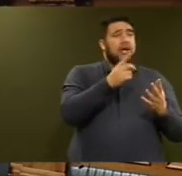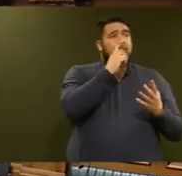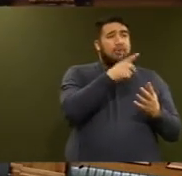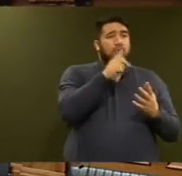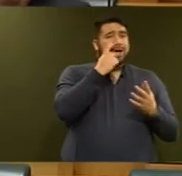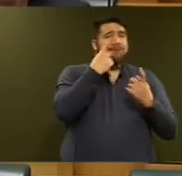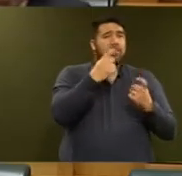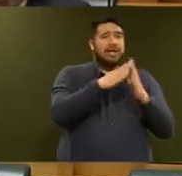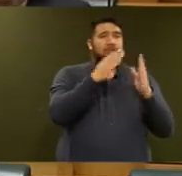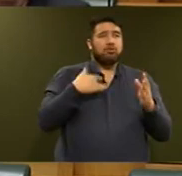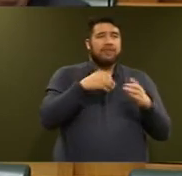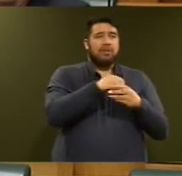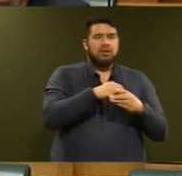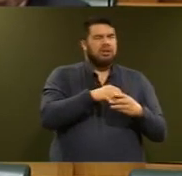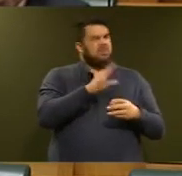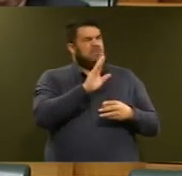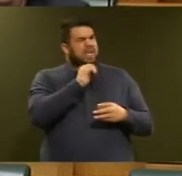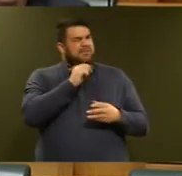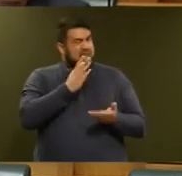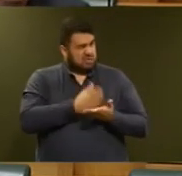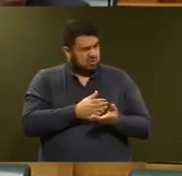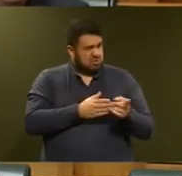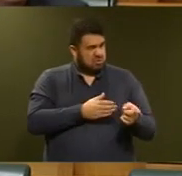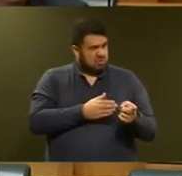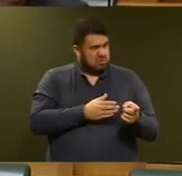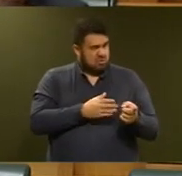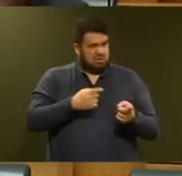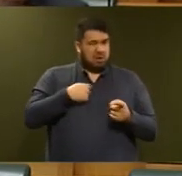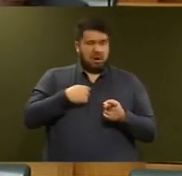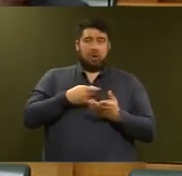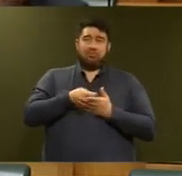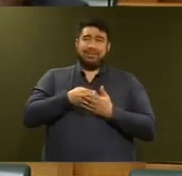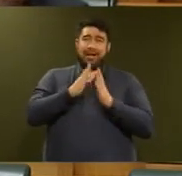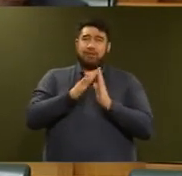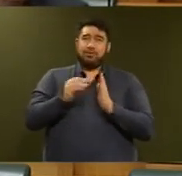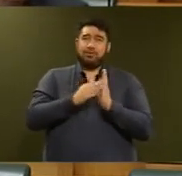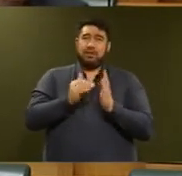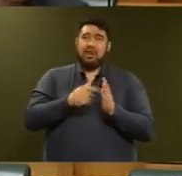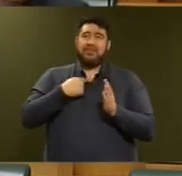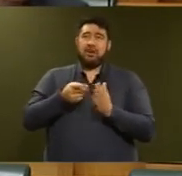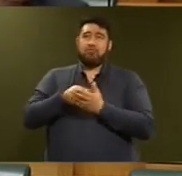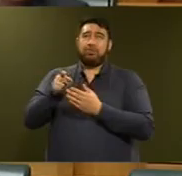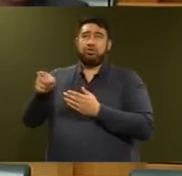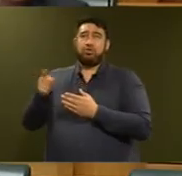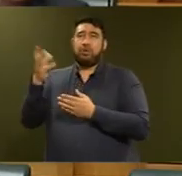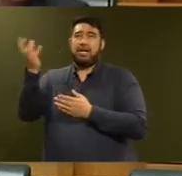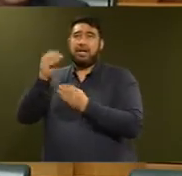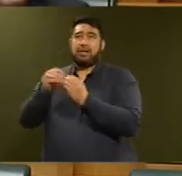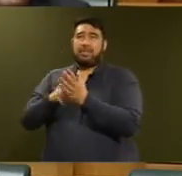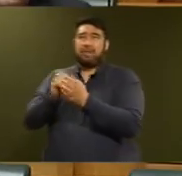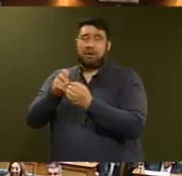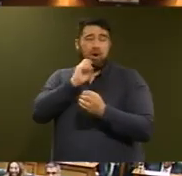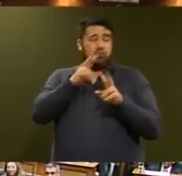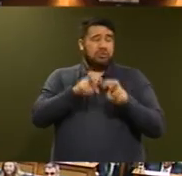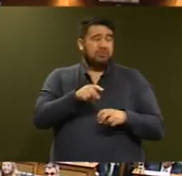If state house tenants are leasing out their homes on Air B&B then I'll be looking into that.